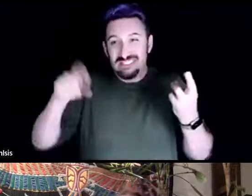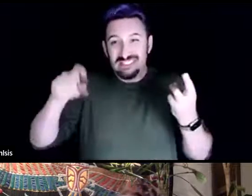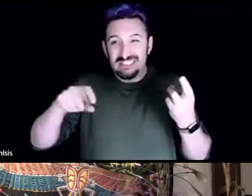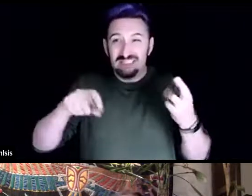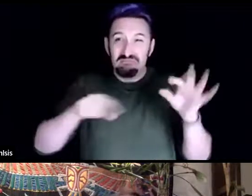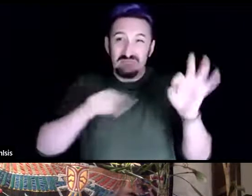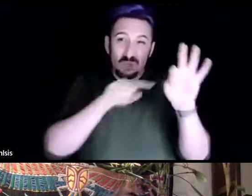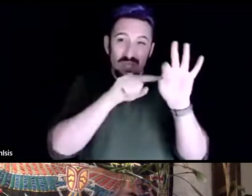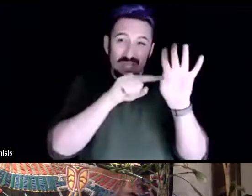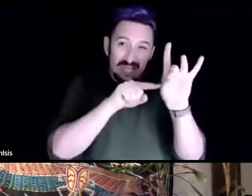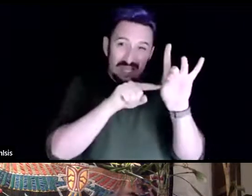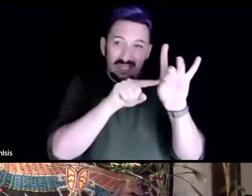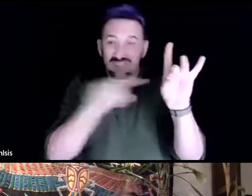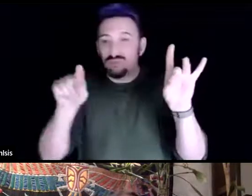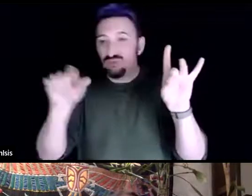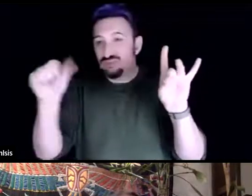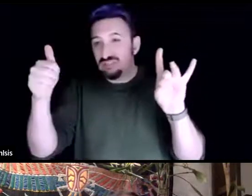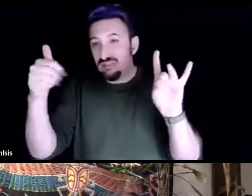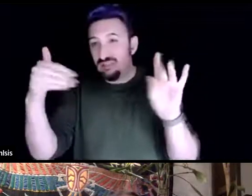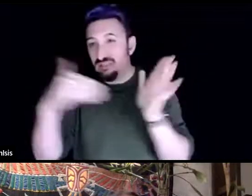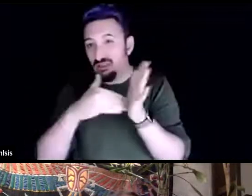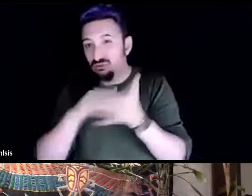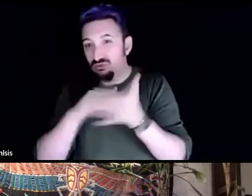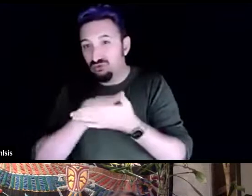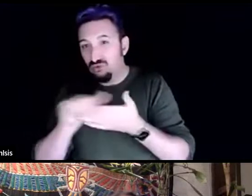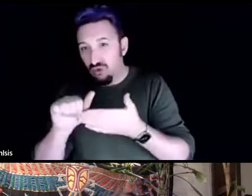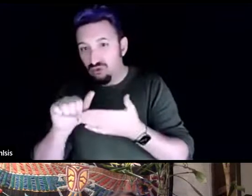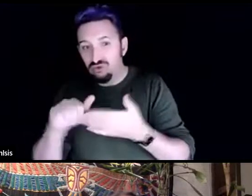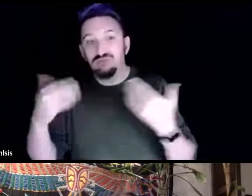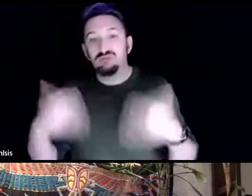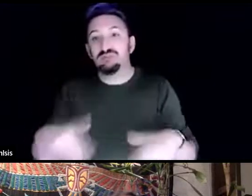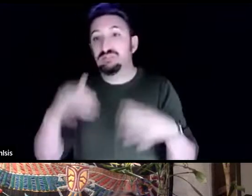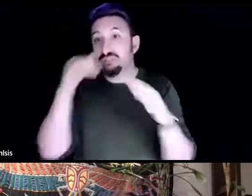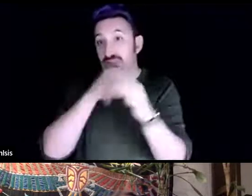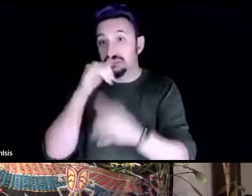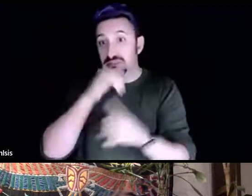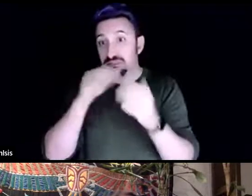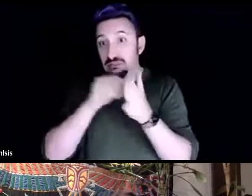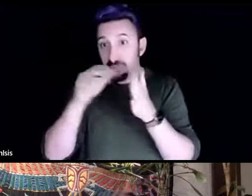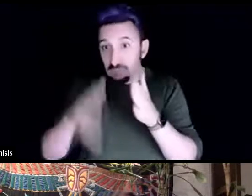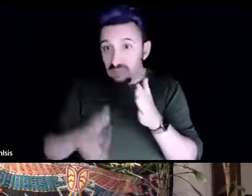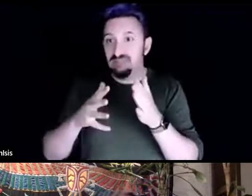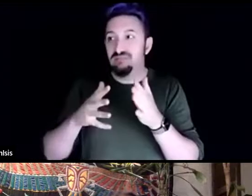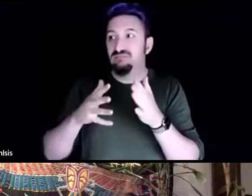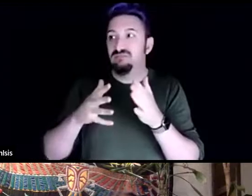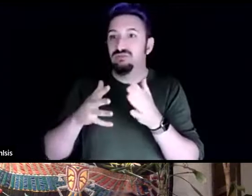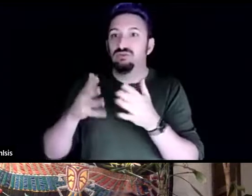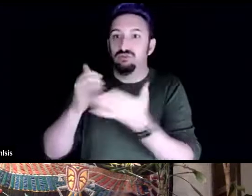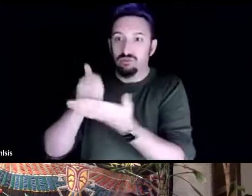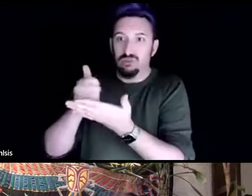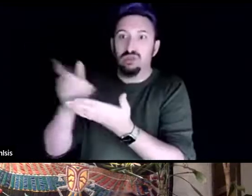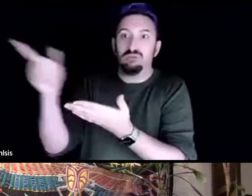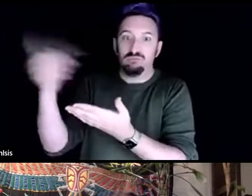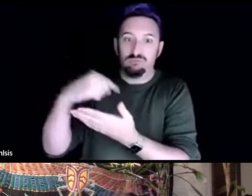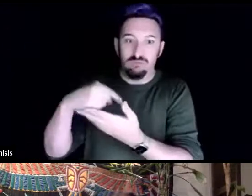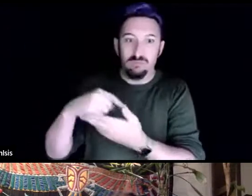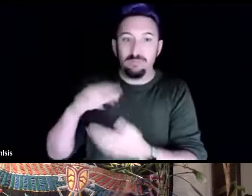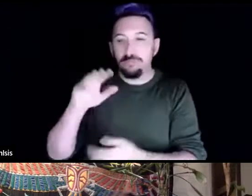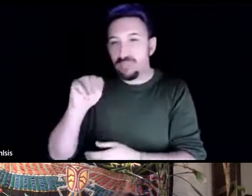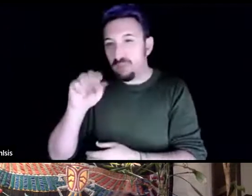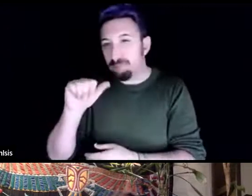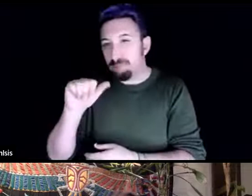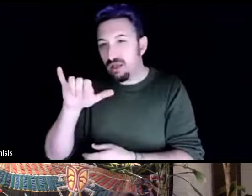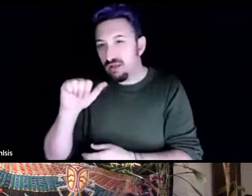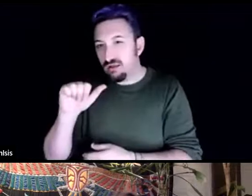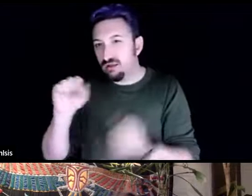it's very very expensive to go through that process so i know maya can put our donation thing in the chat if